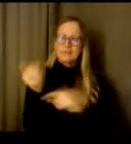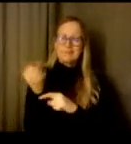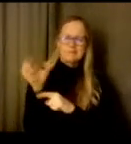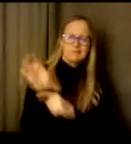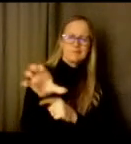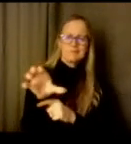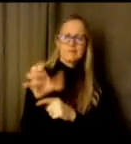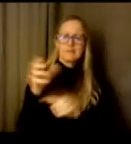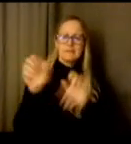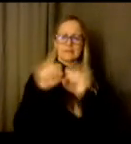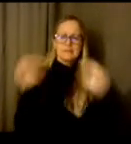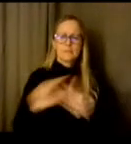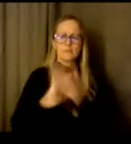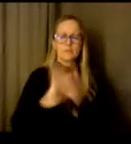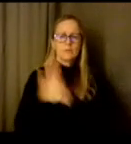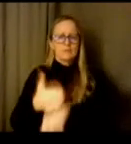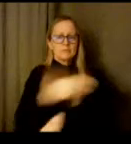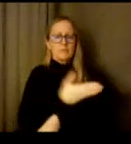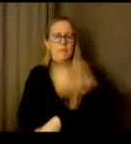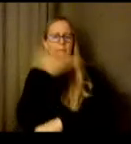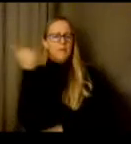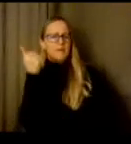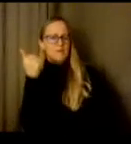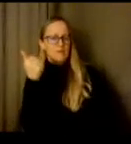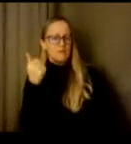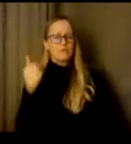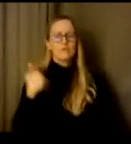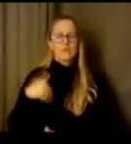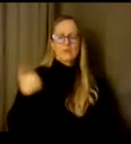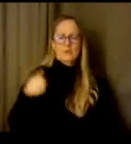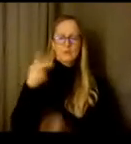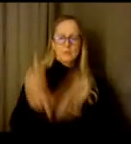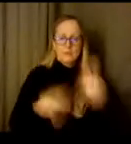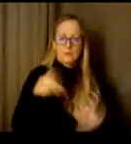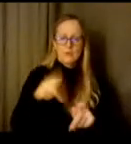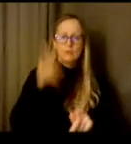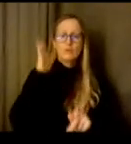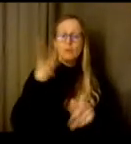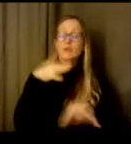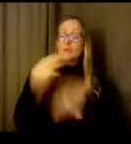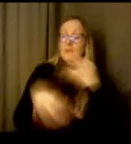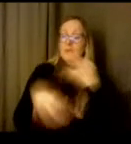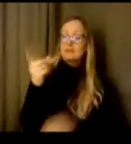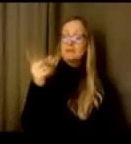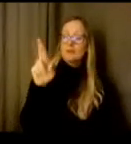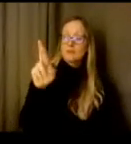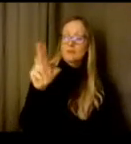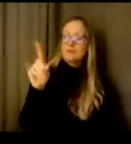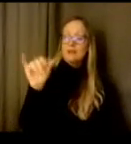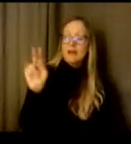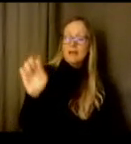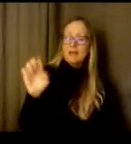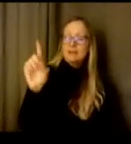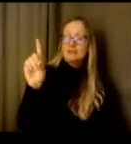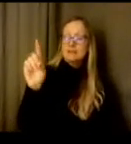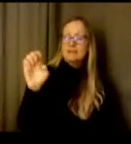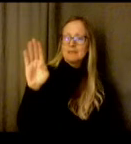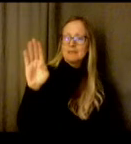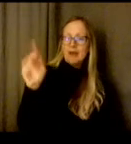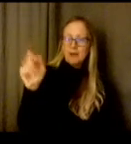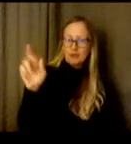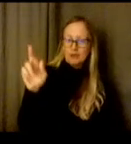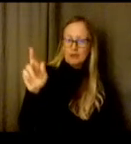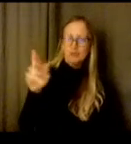people. Dr. Scarlett will replace Dr. Diane DeBacker, who is leaving SPS to return to her home state of